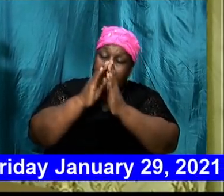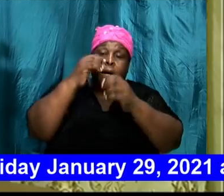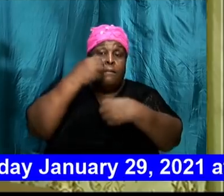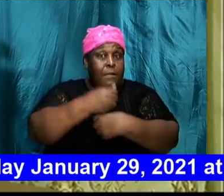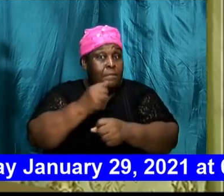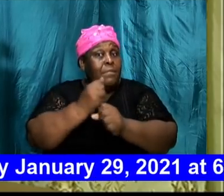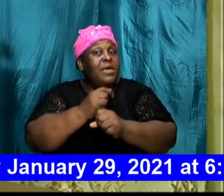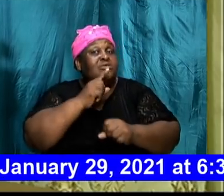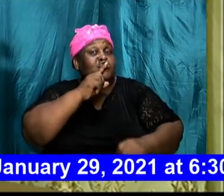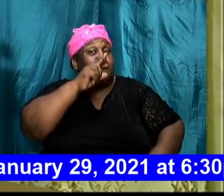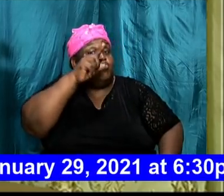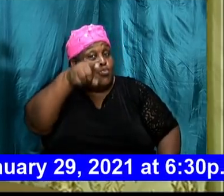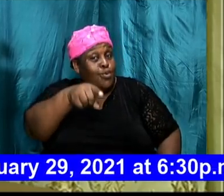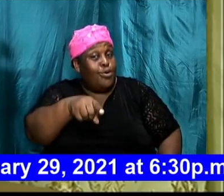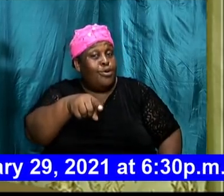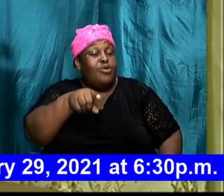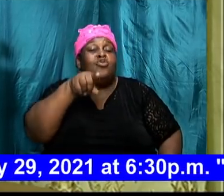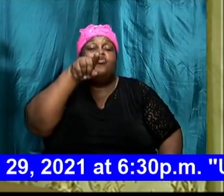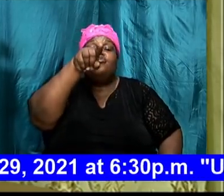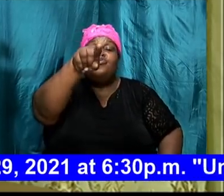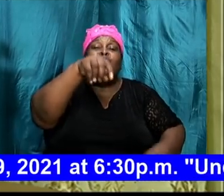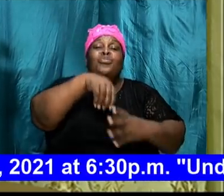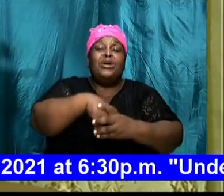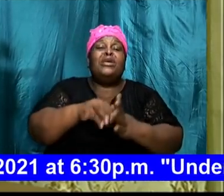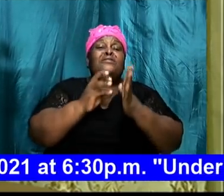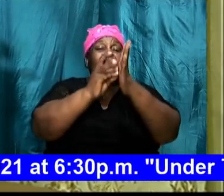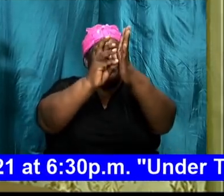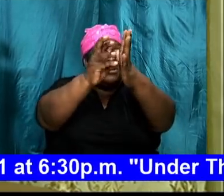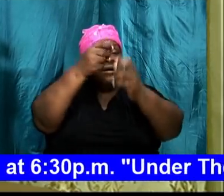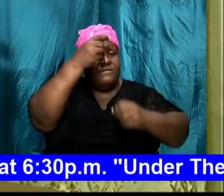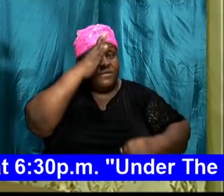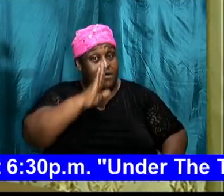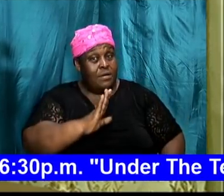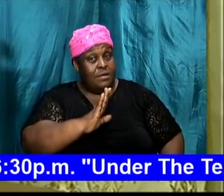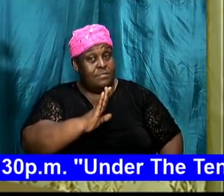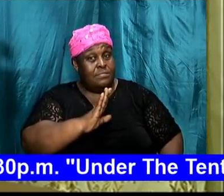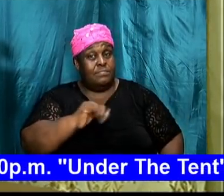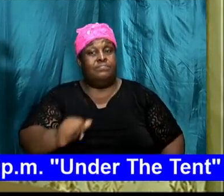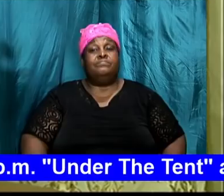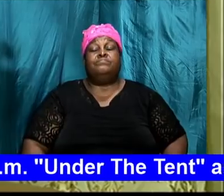that you are in the will of God